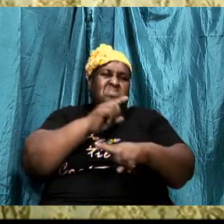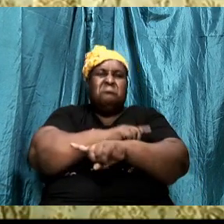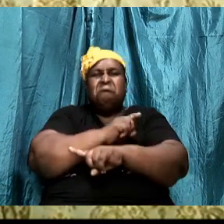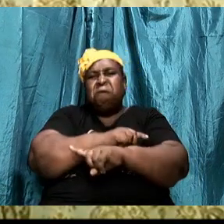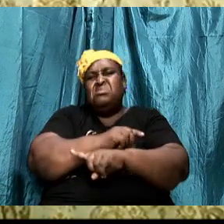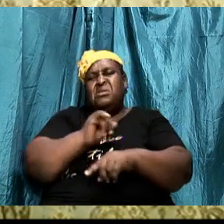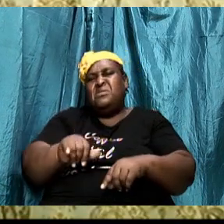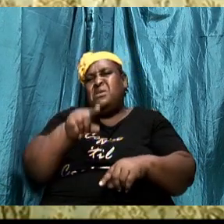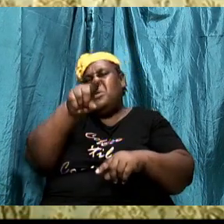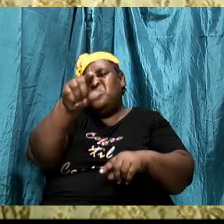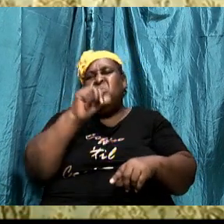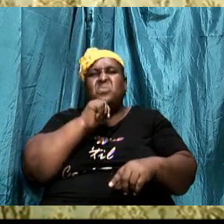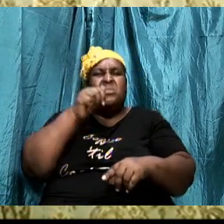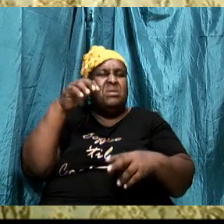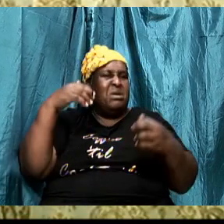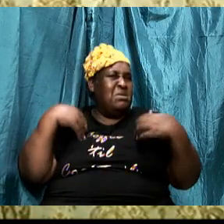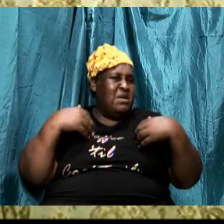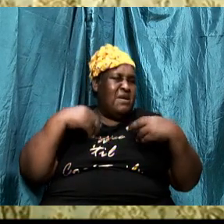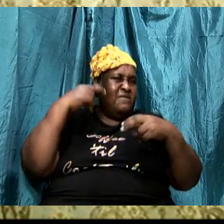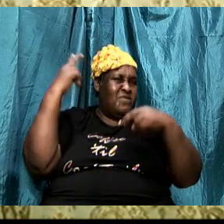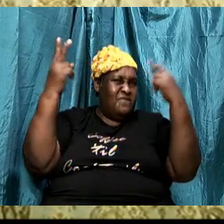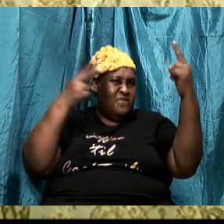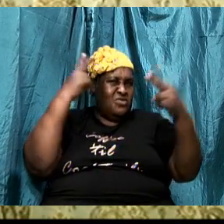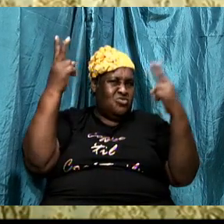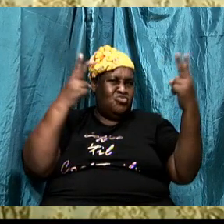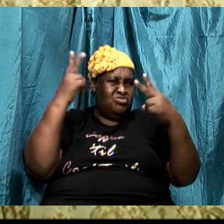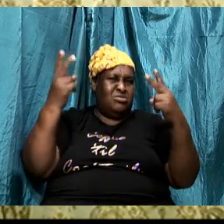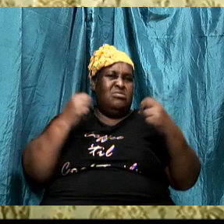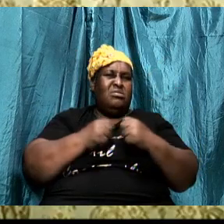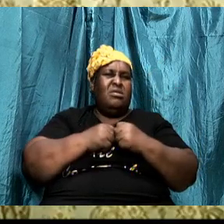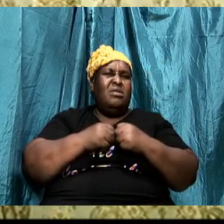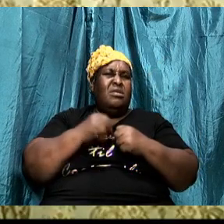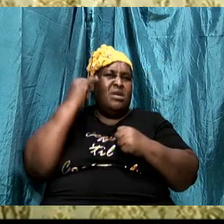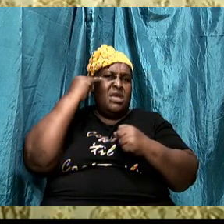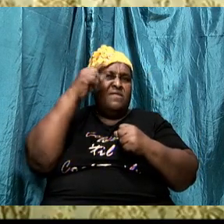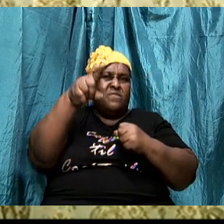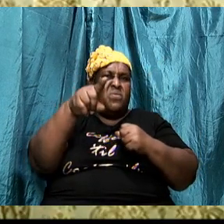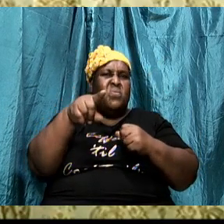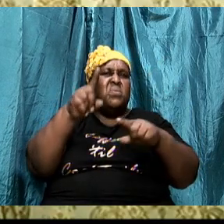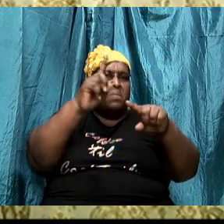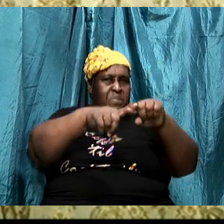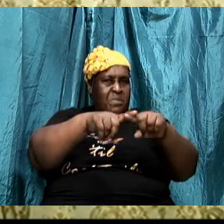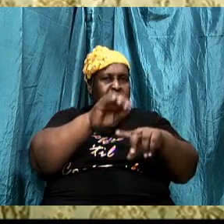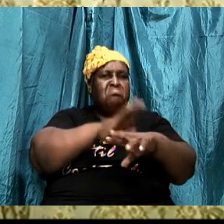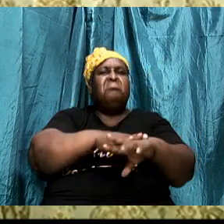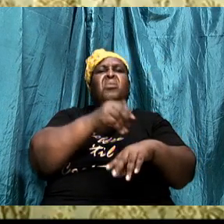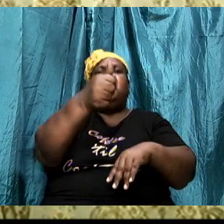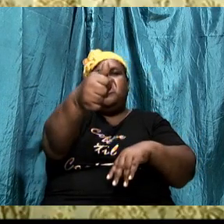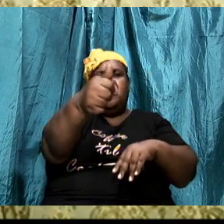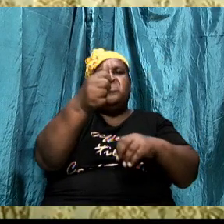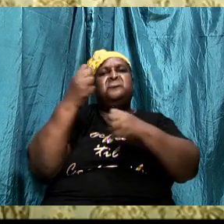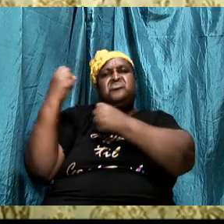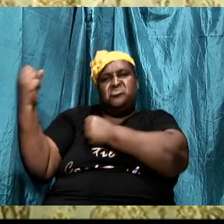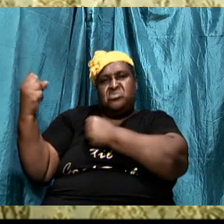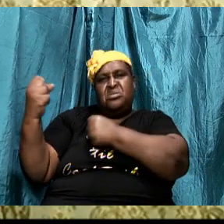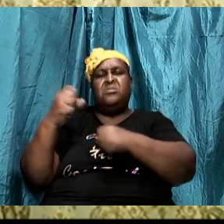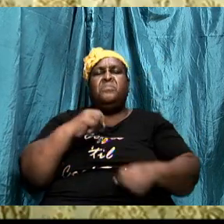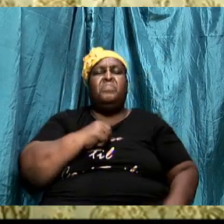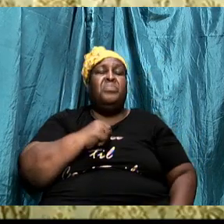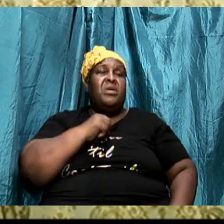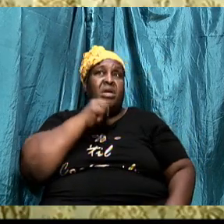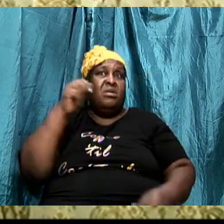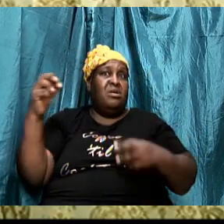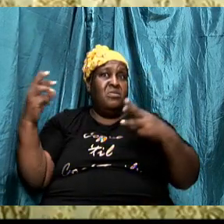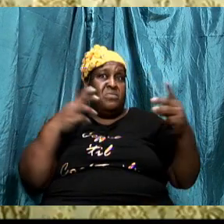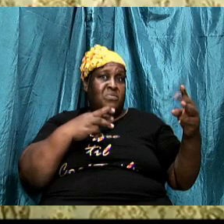if you rely on your strength. the battle is a spiritual battle. We wrestle not against flesh and blood